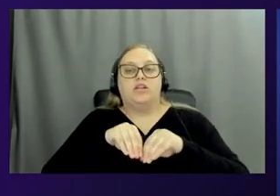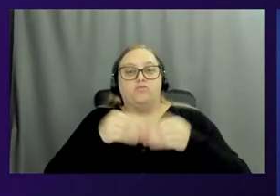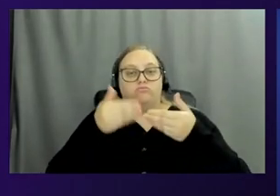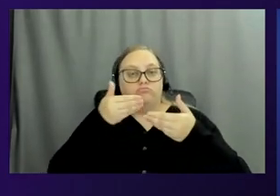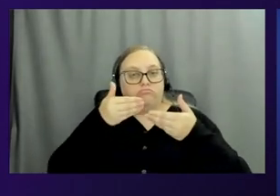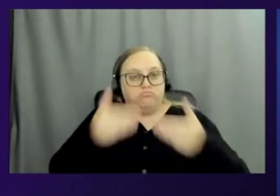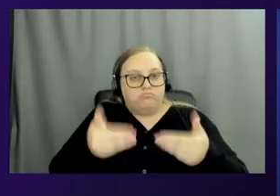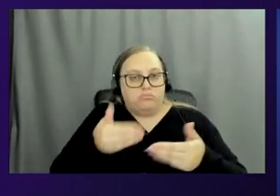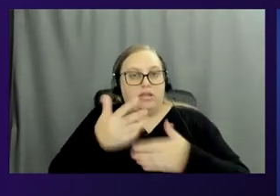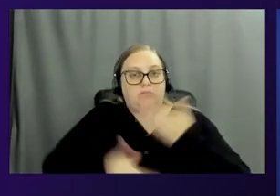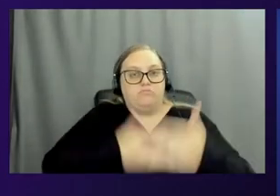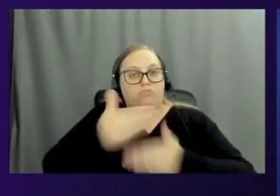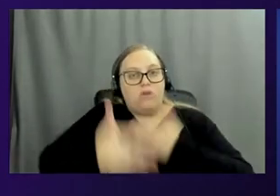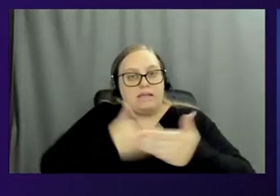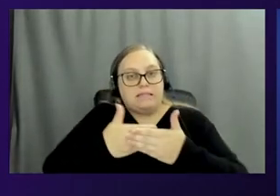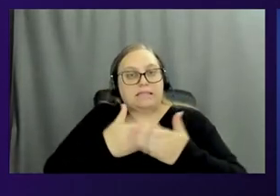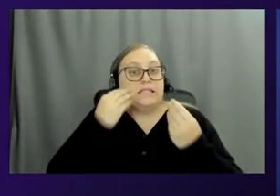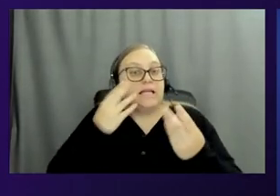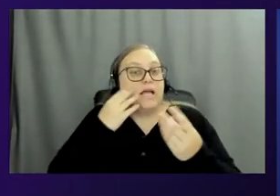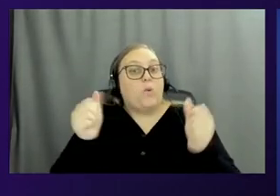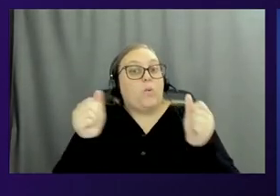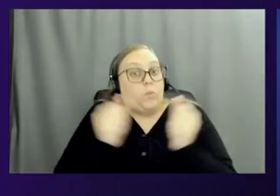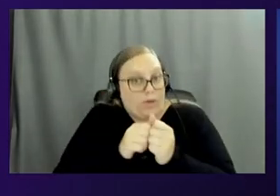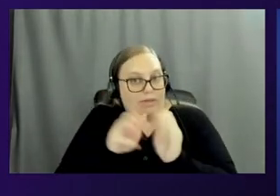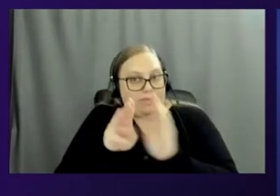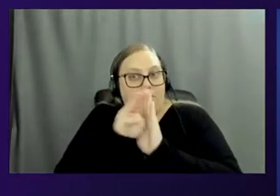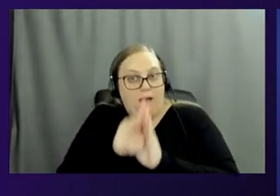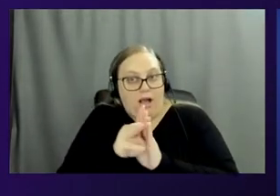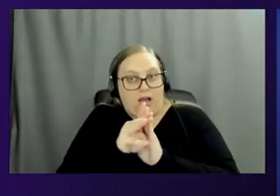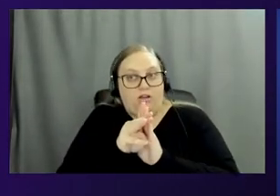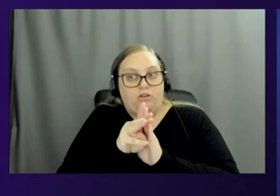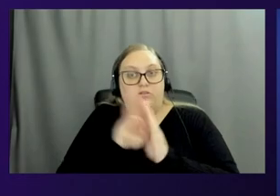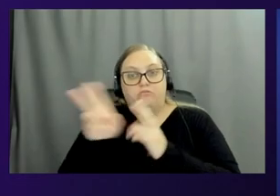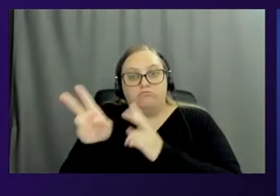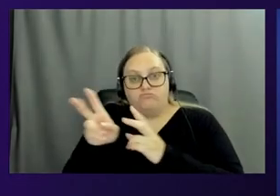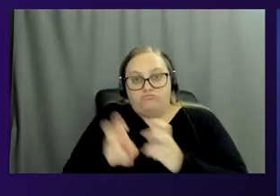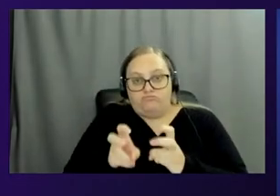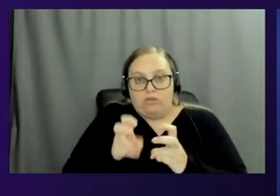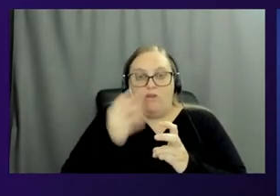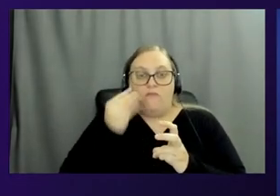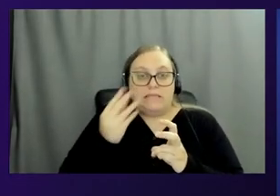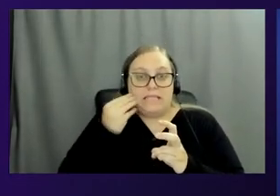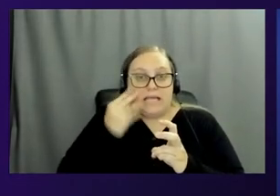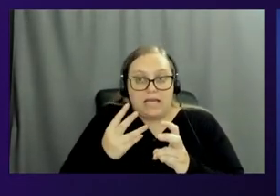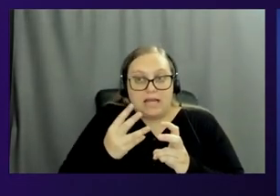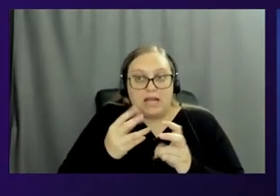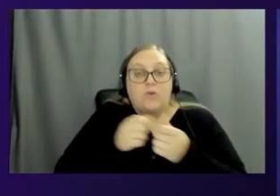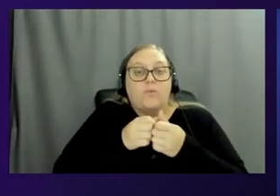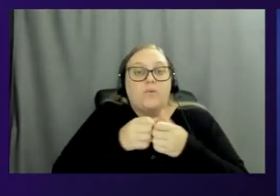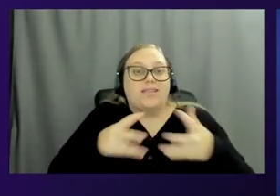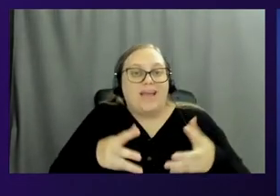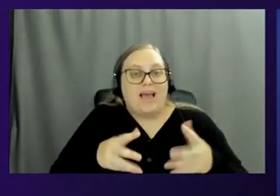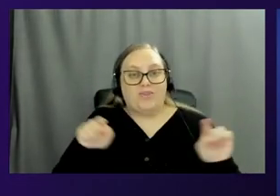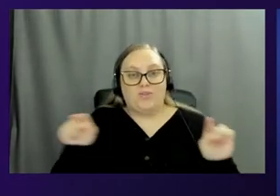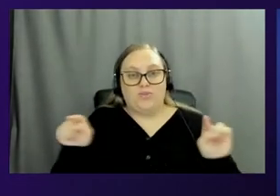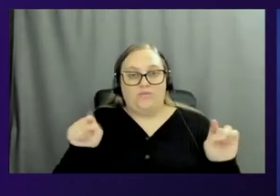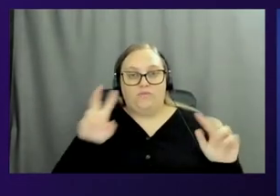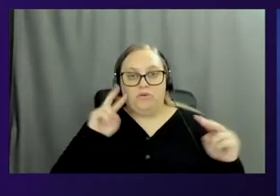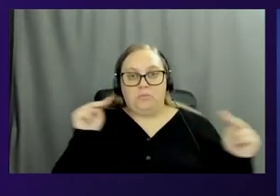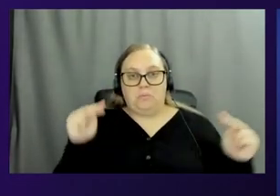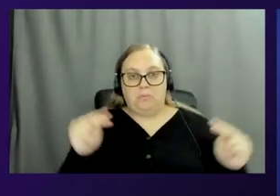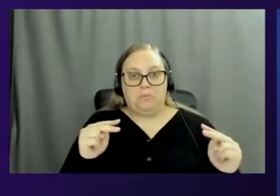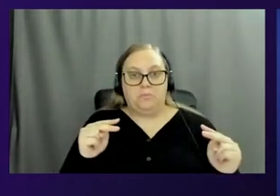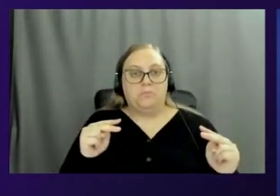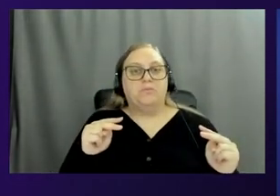this data with the model to draw inferences from the data without either of you gaining access to the other